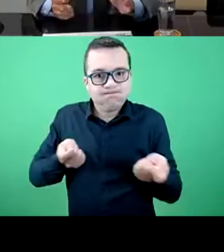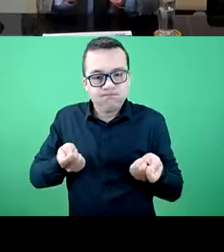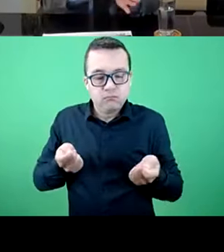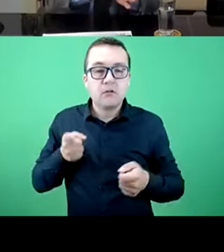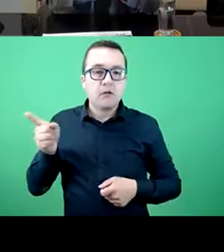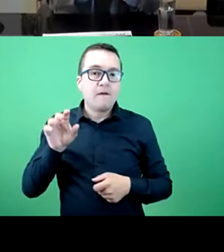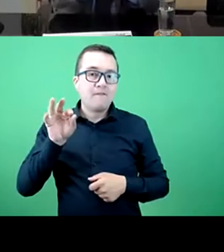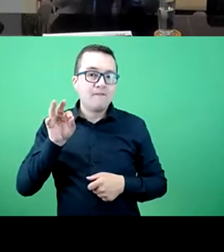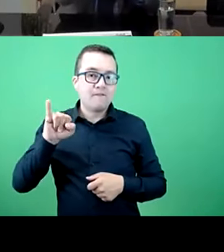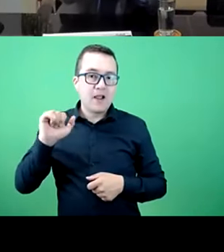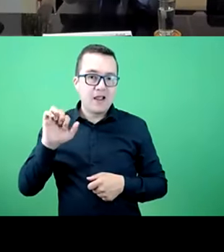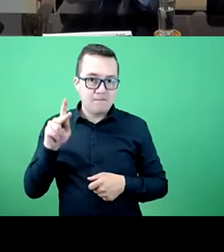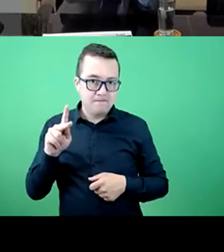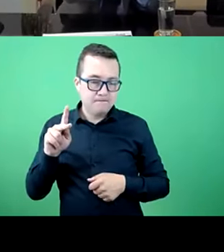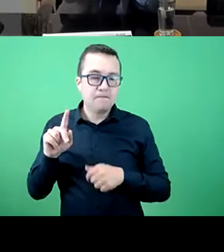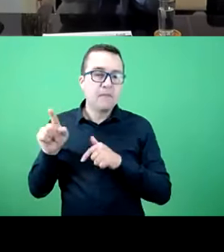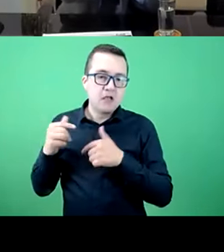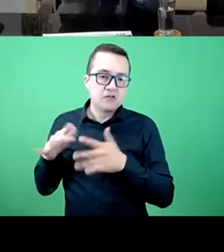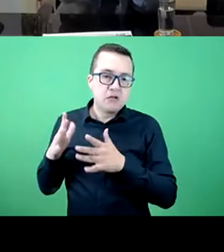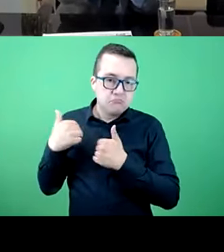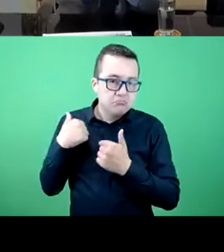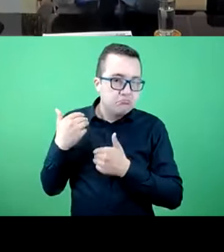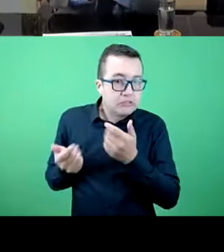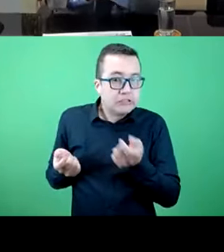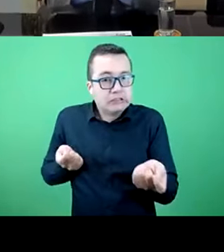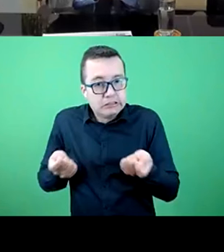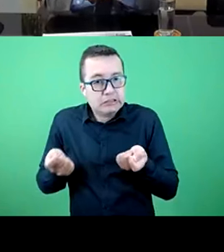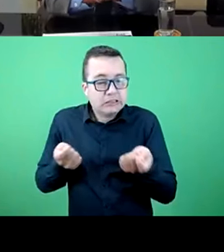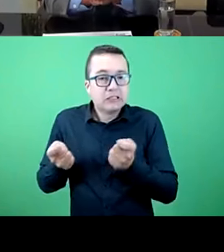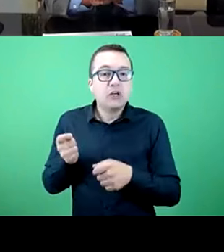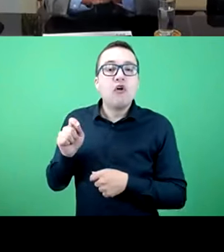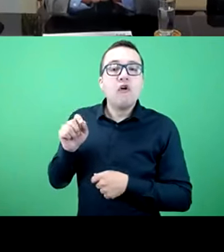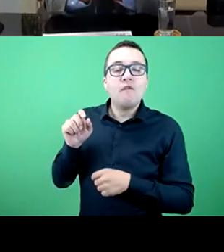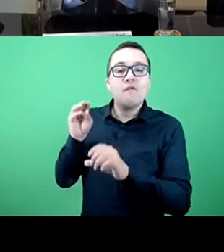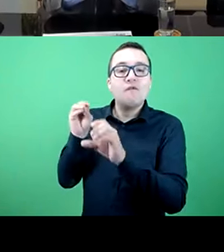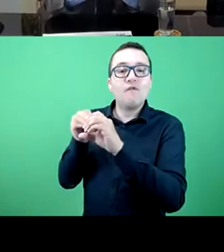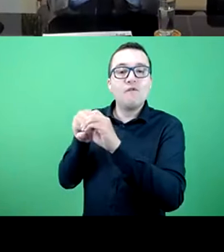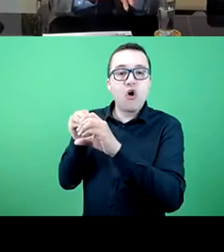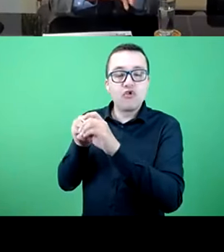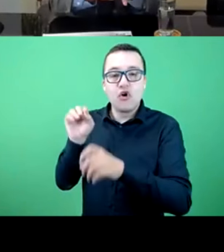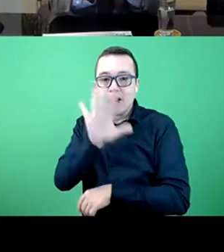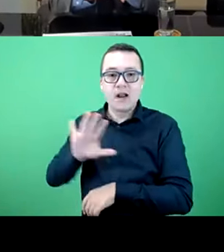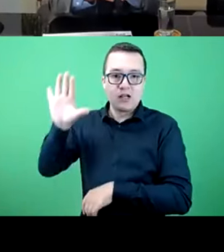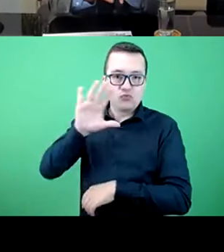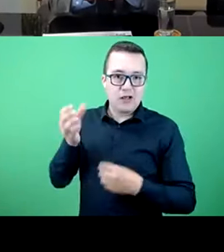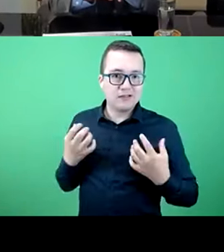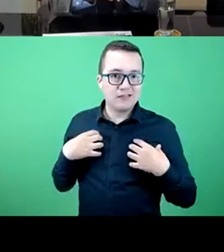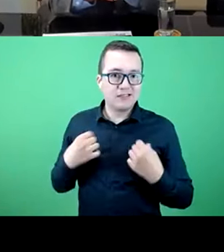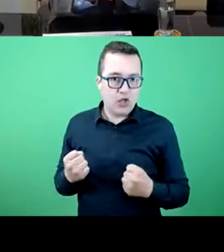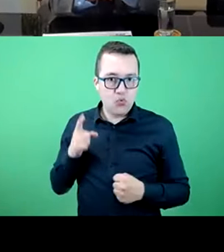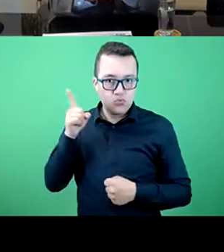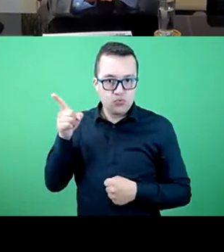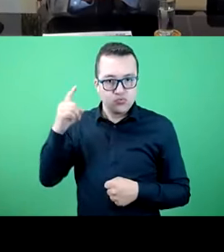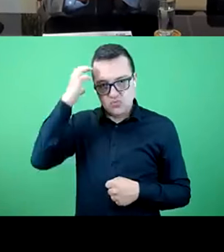Chile has accepted clearly that the public insurance